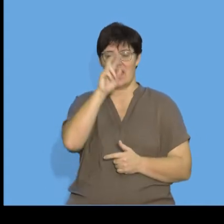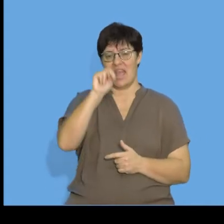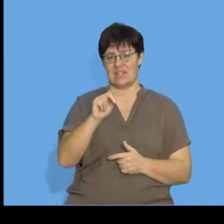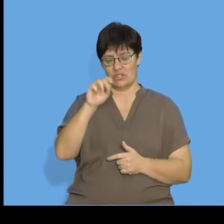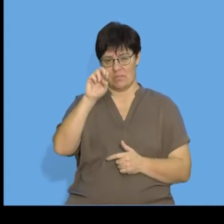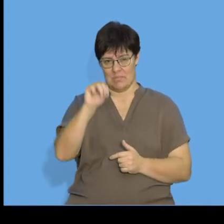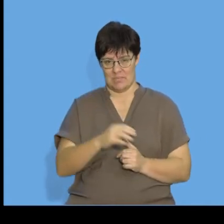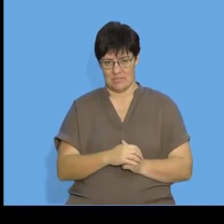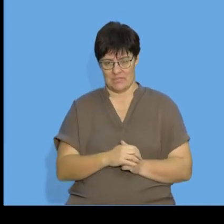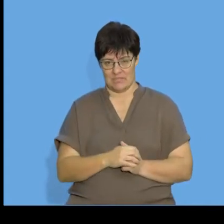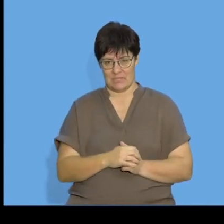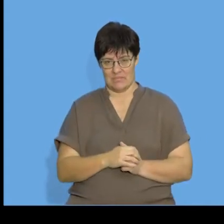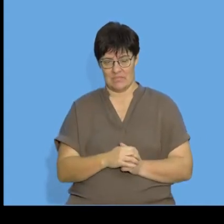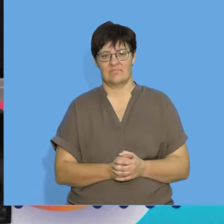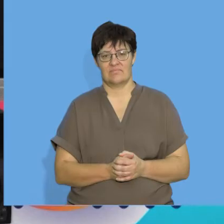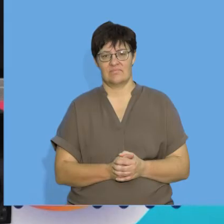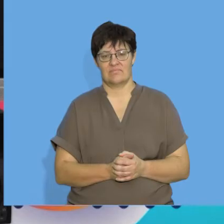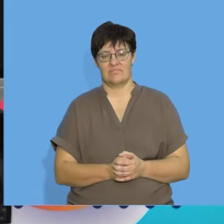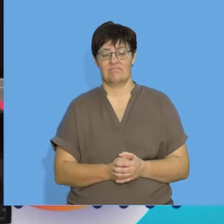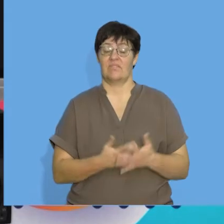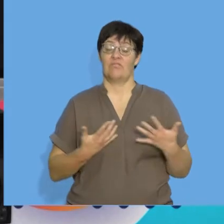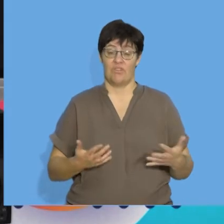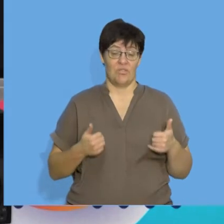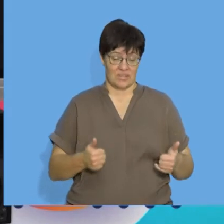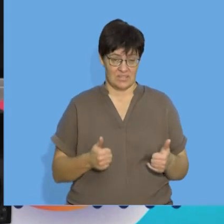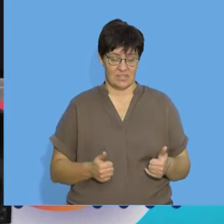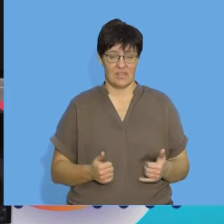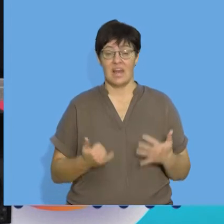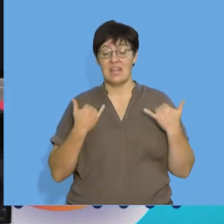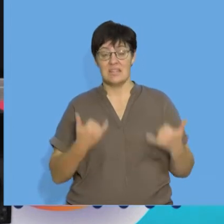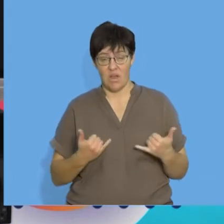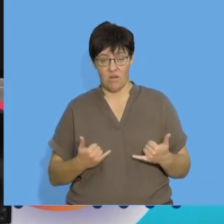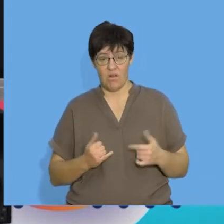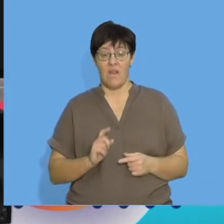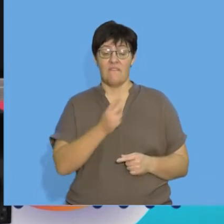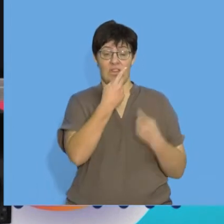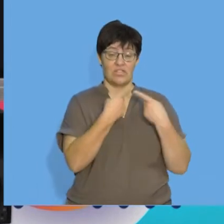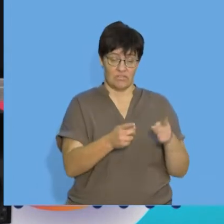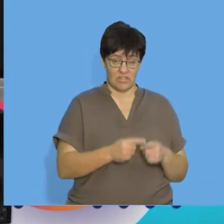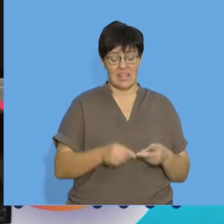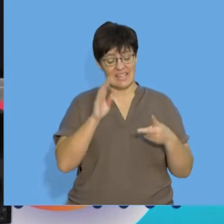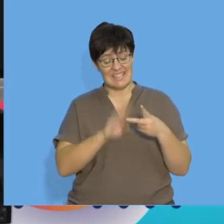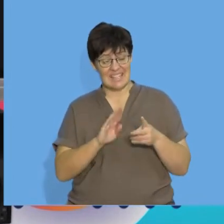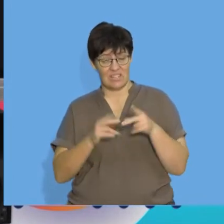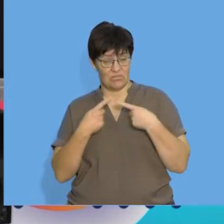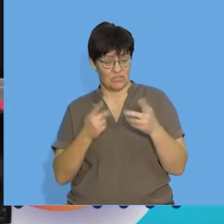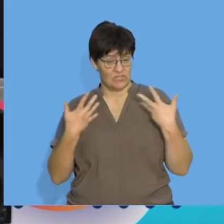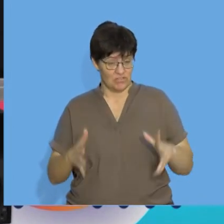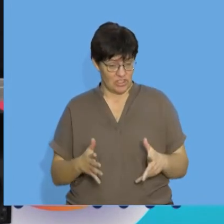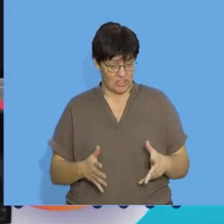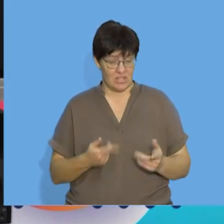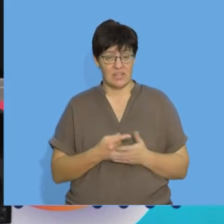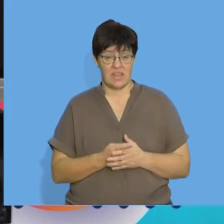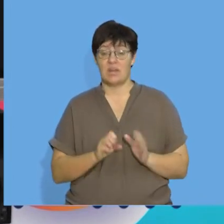using the nth term. Great. So, now we've defined first differences, second differences and